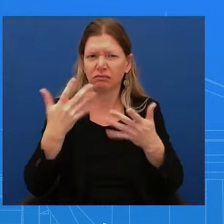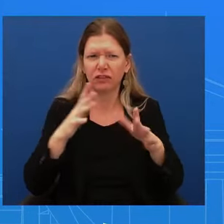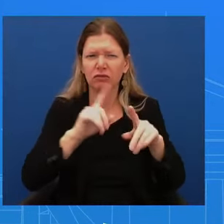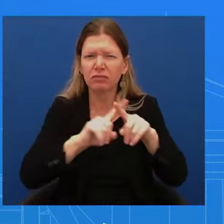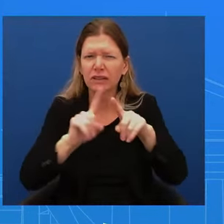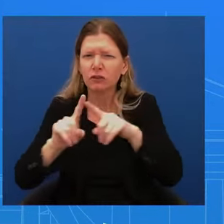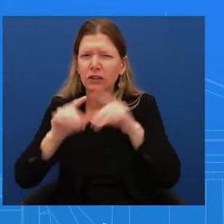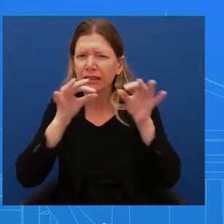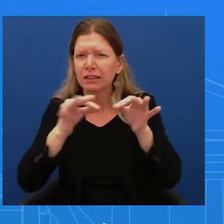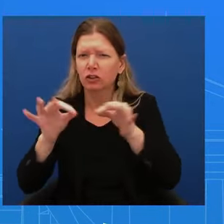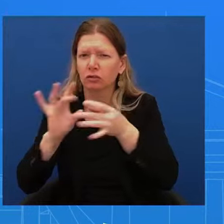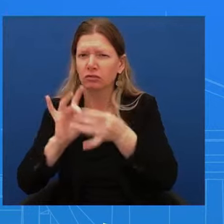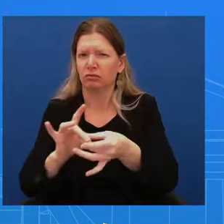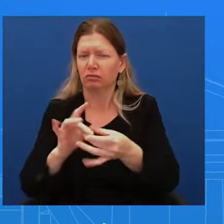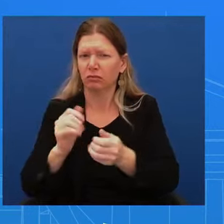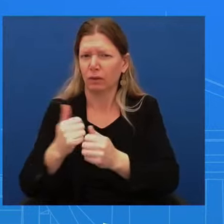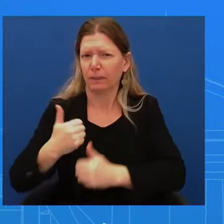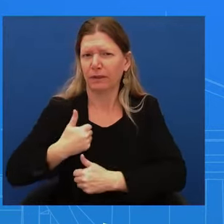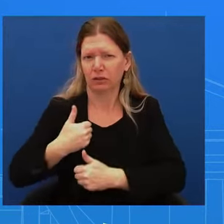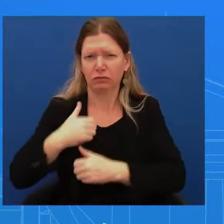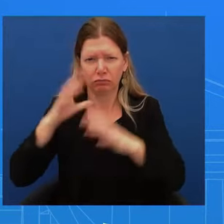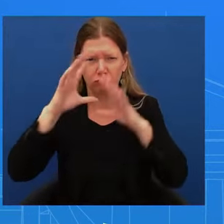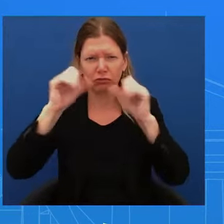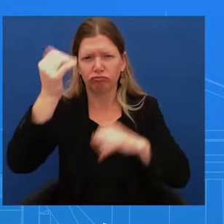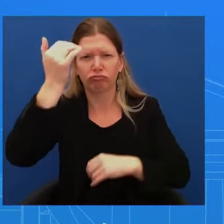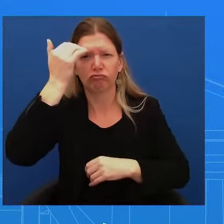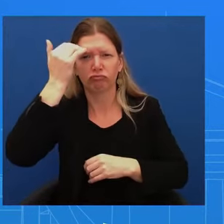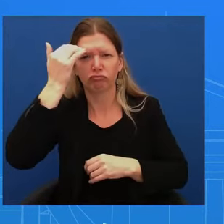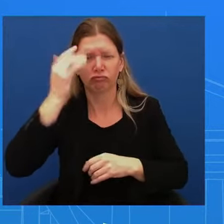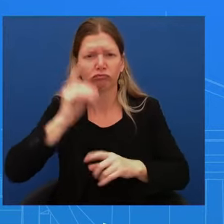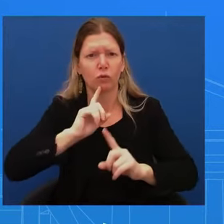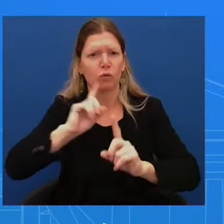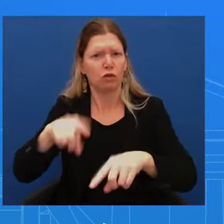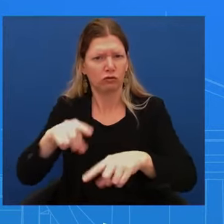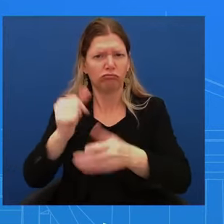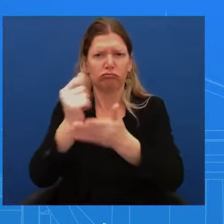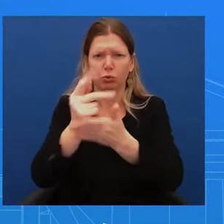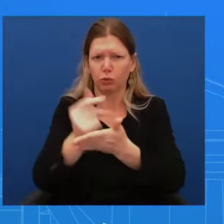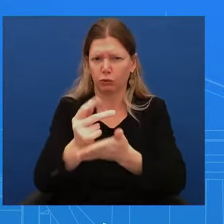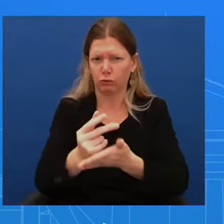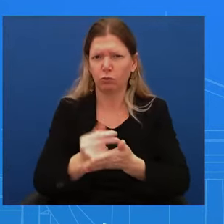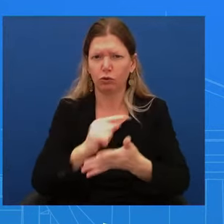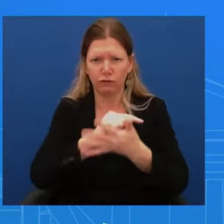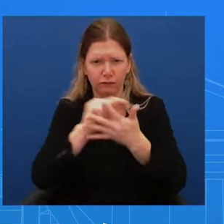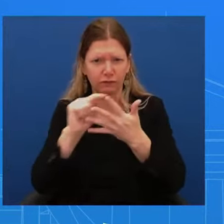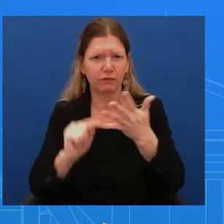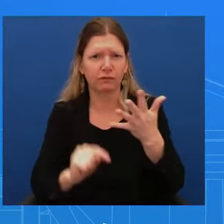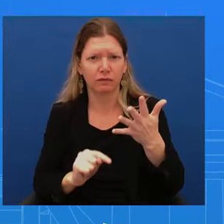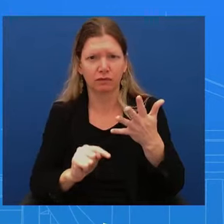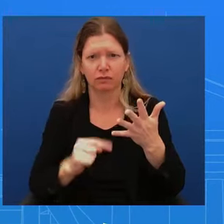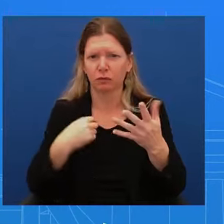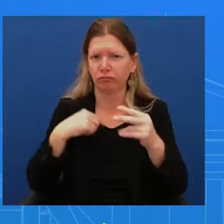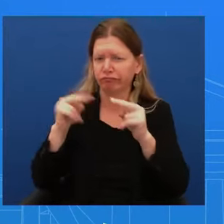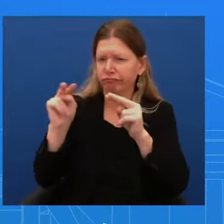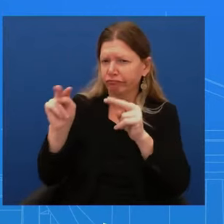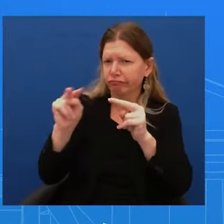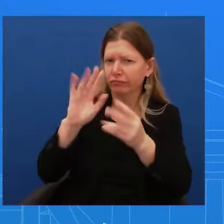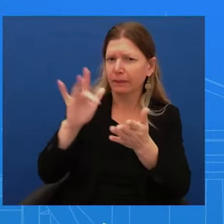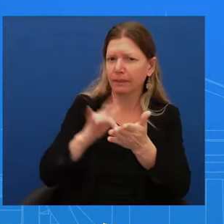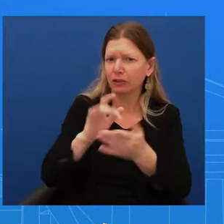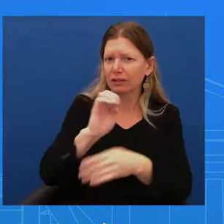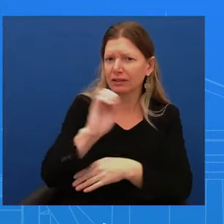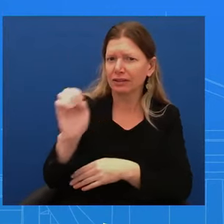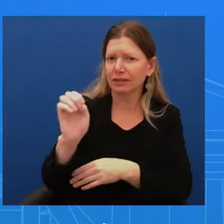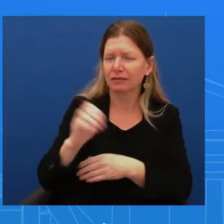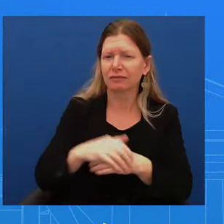on top of these issues all the way throughout. Now, look, where your question kind of gets to is, and I've seen some of the sniping out there,